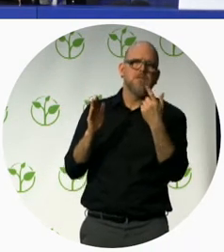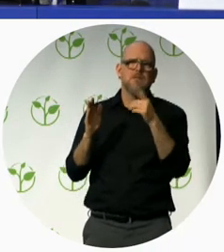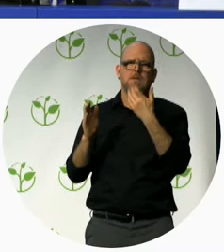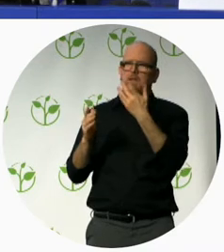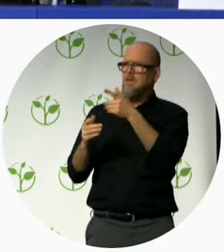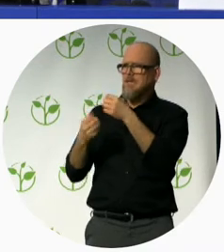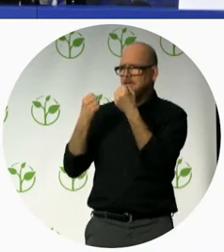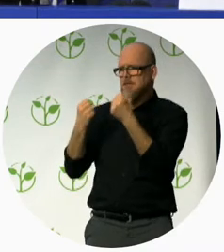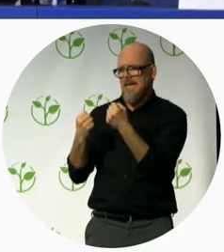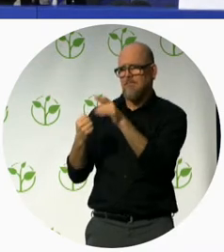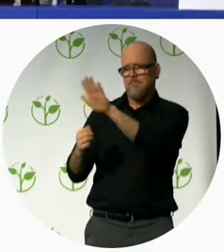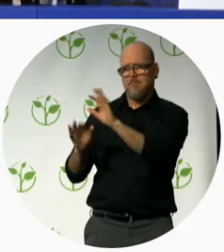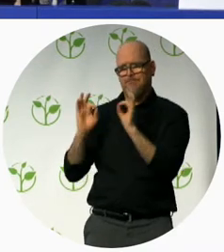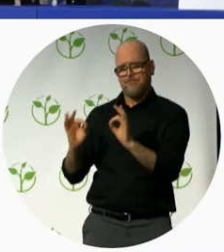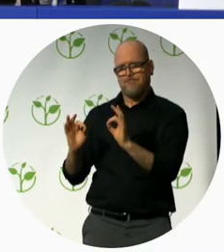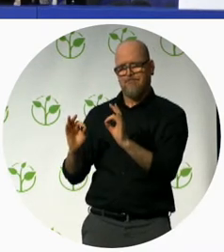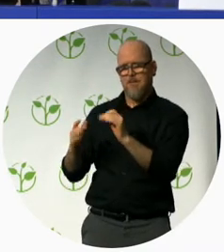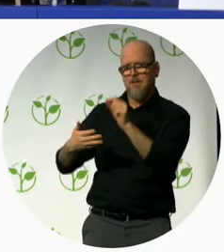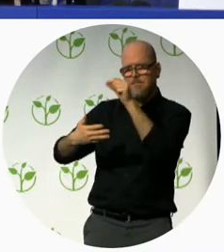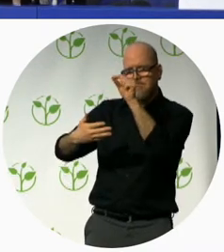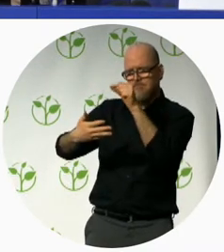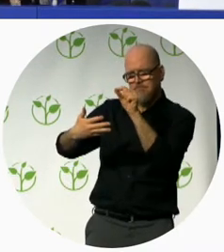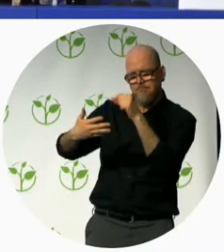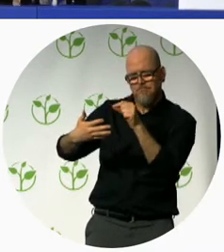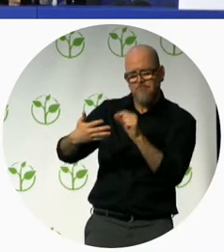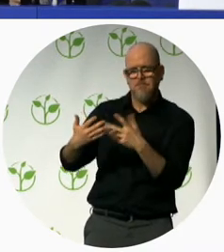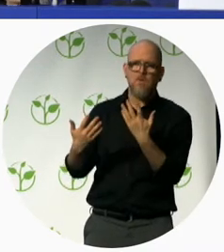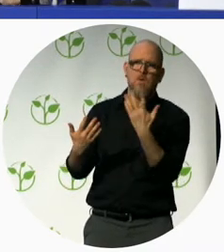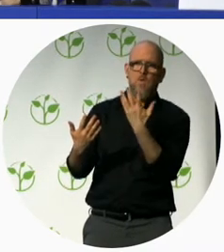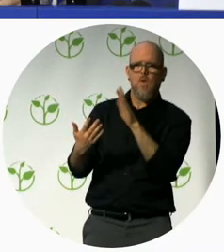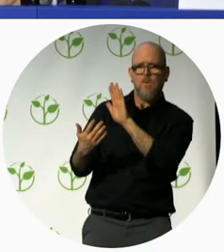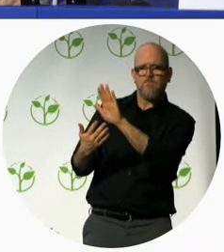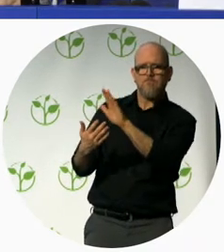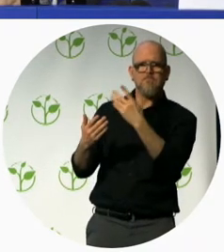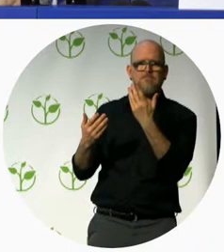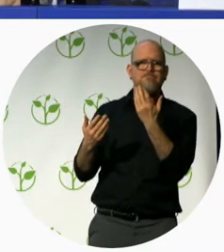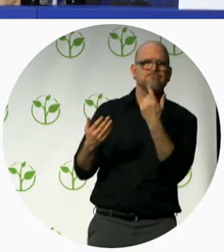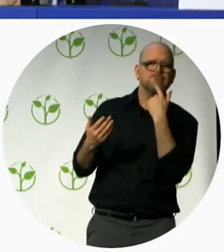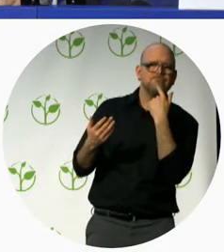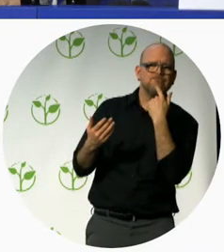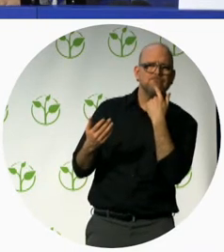topics every service providing staff member has to take this course once a year